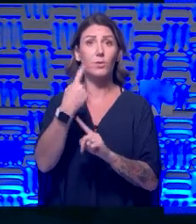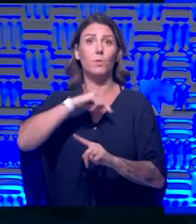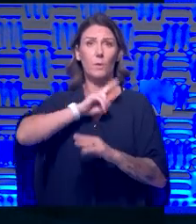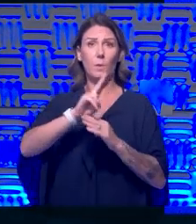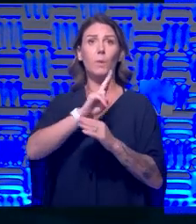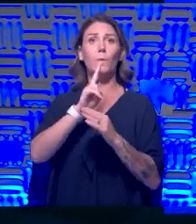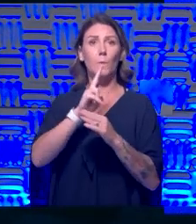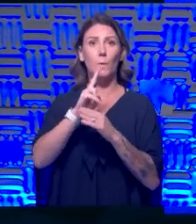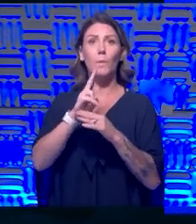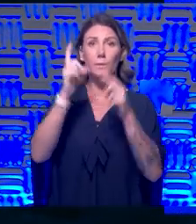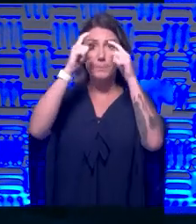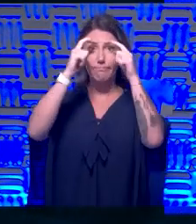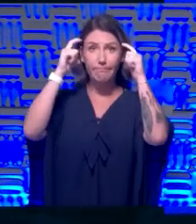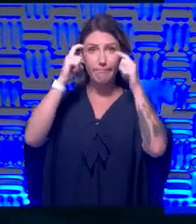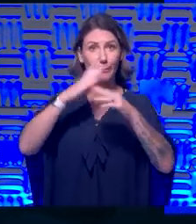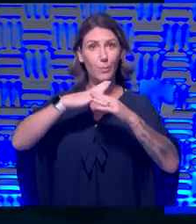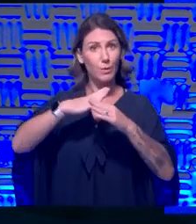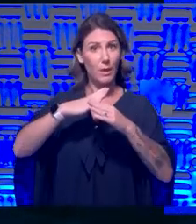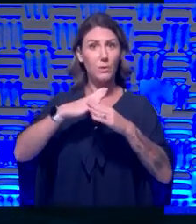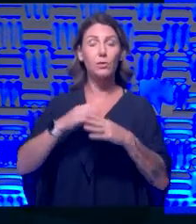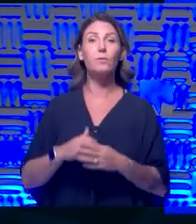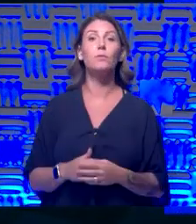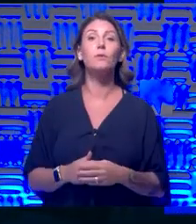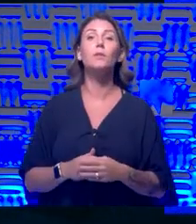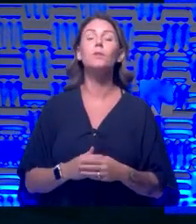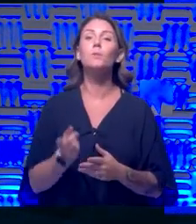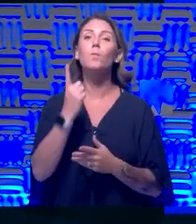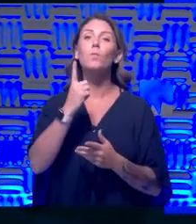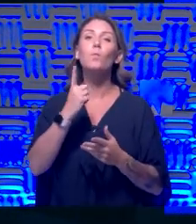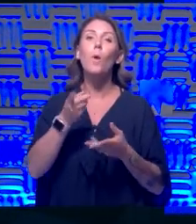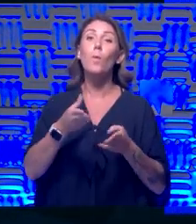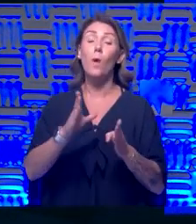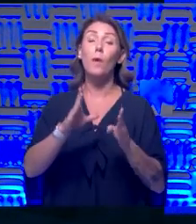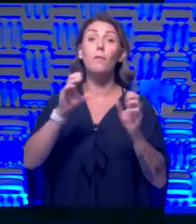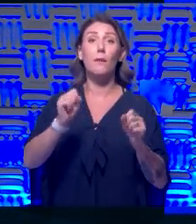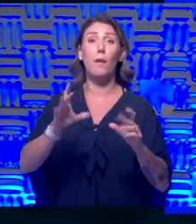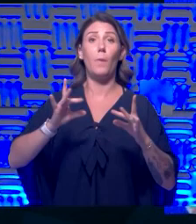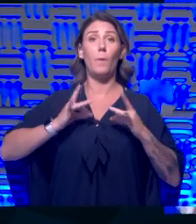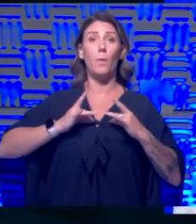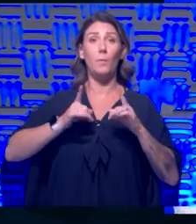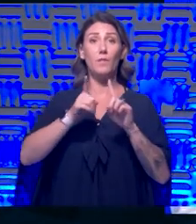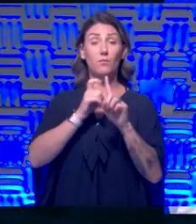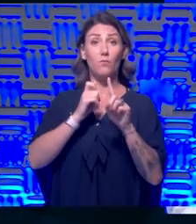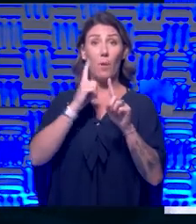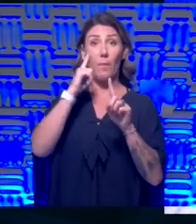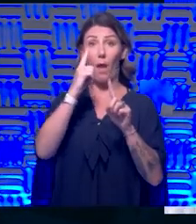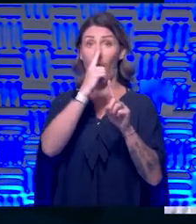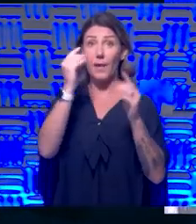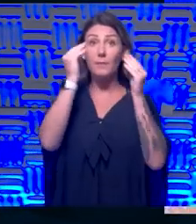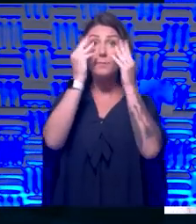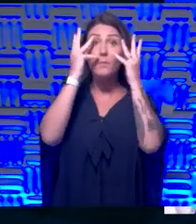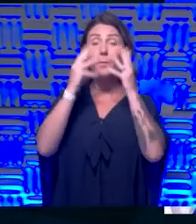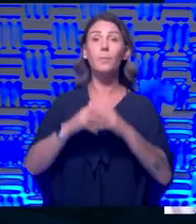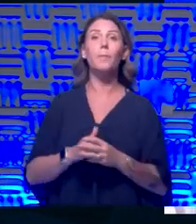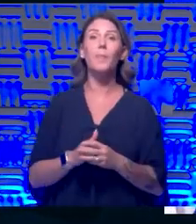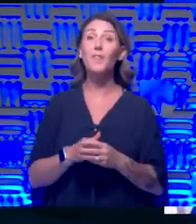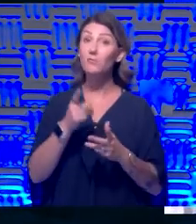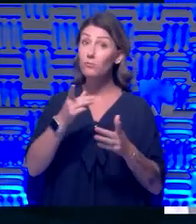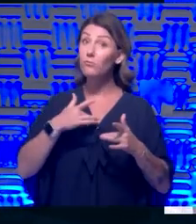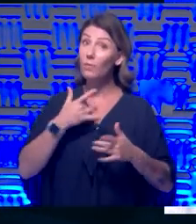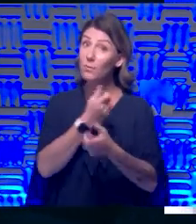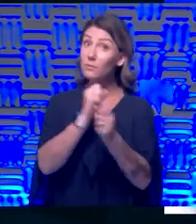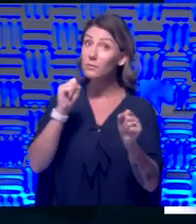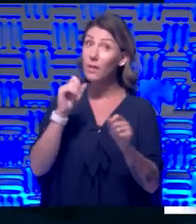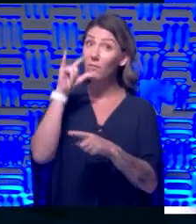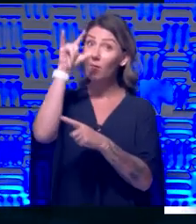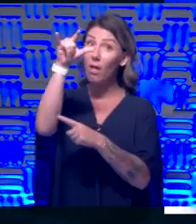wear goggles or eye protection of some sort because that is one way you can get the coronavirus. All right, so you felt pretty safe flying on that plane, did you?